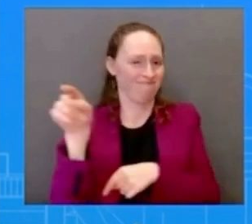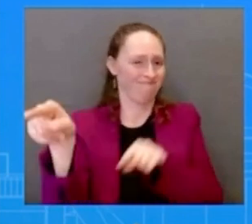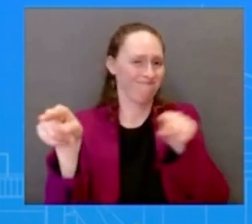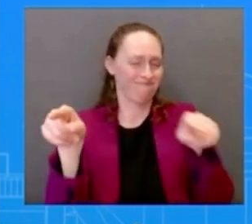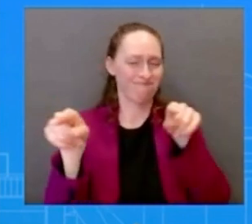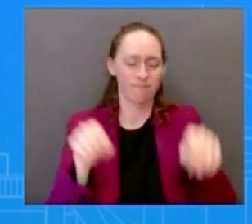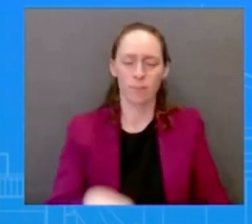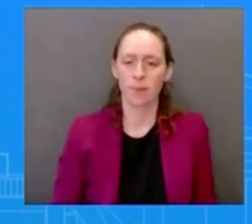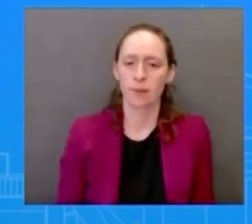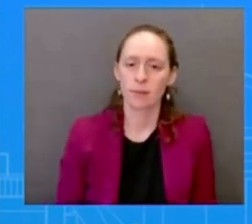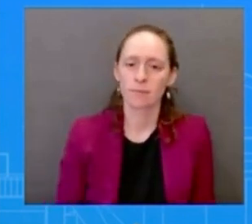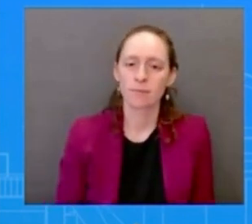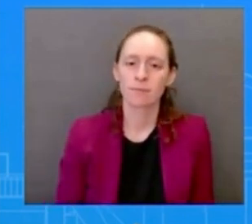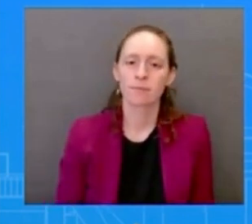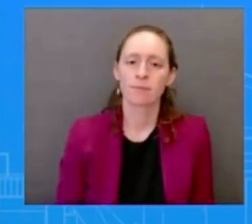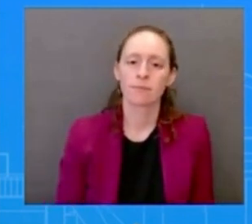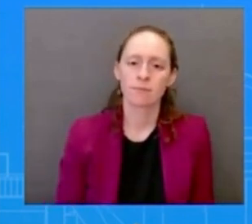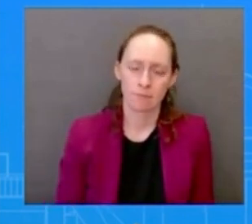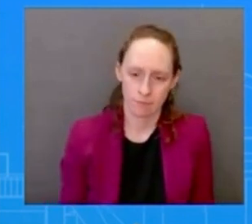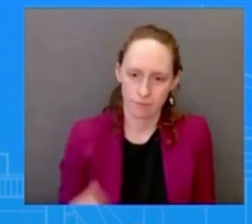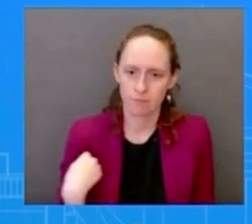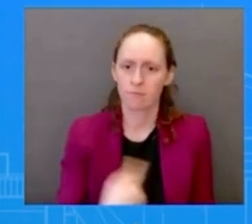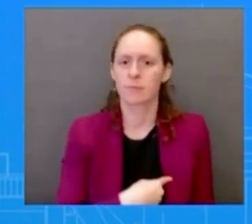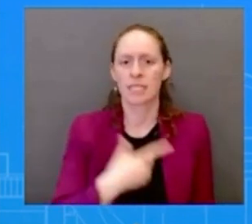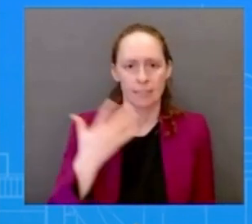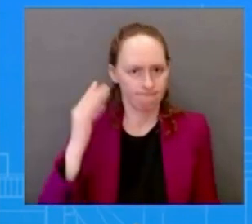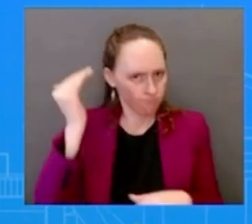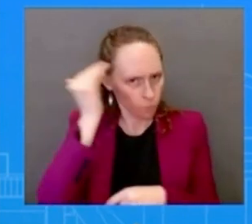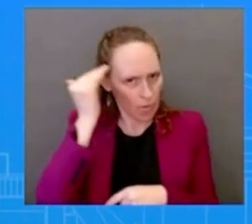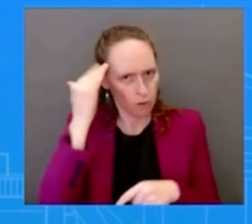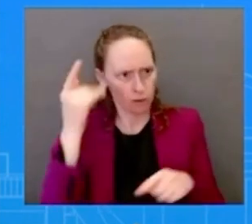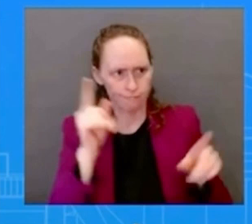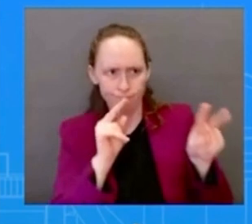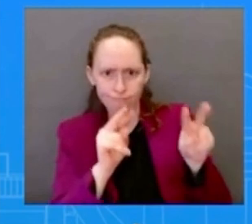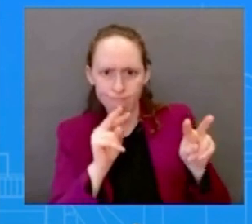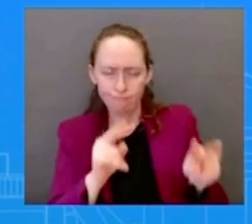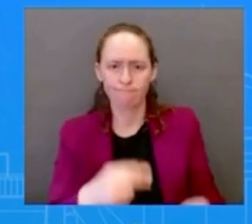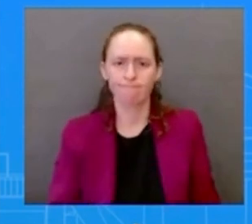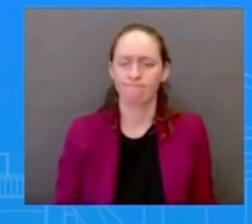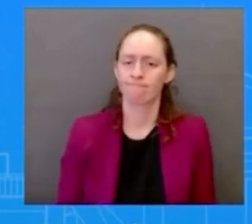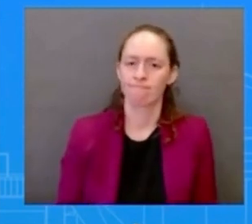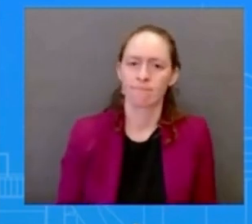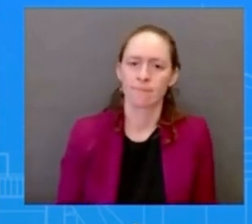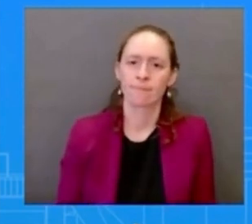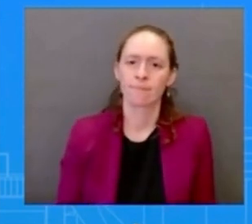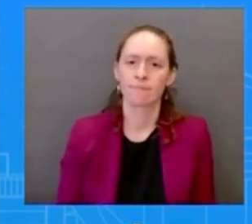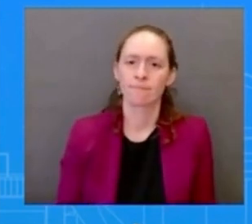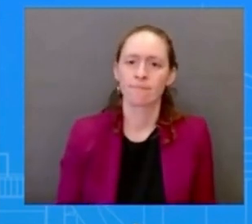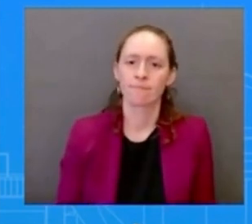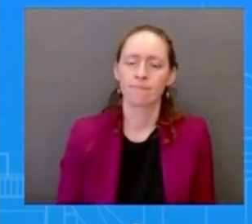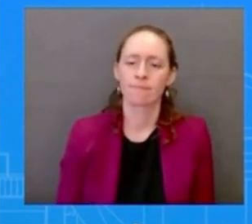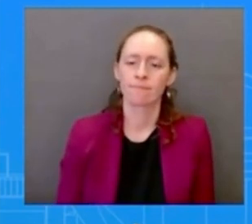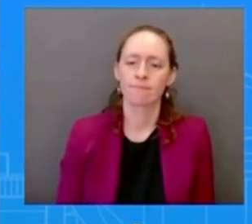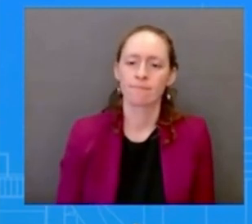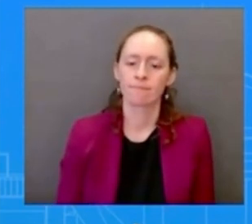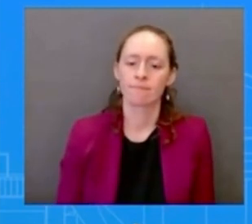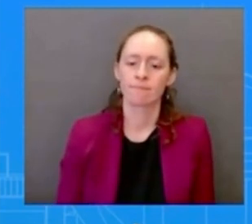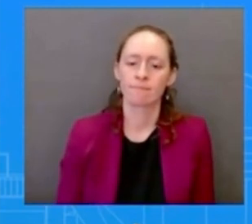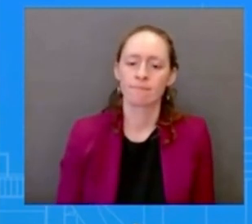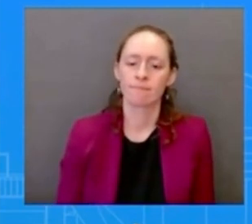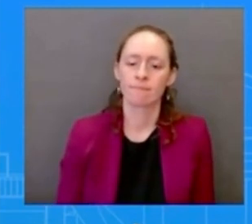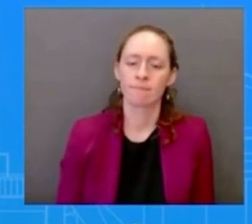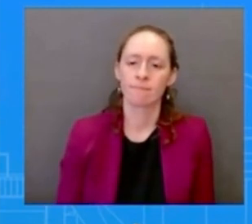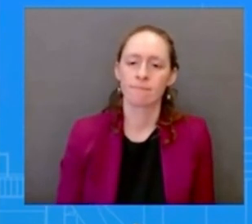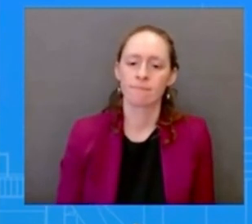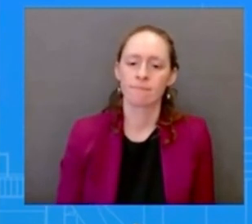here uh and our hearts go out to her family and last question on this though are there capabilities for the united states to take jurisdiction